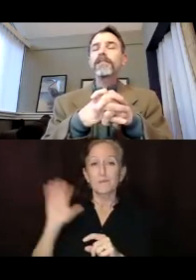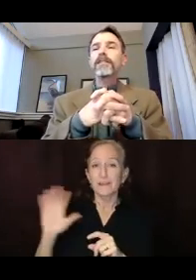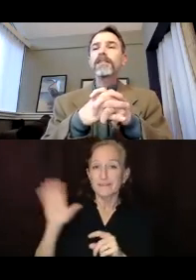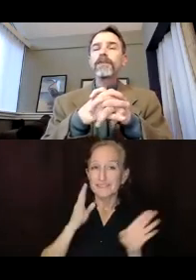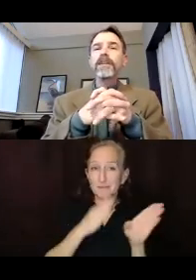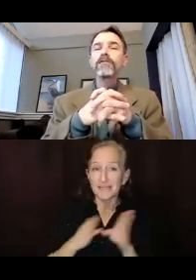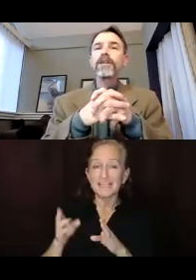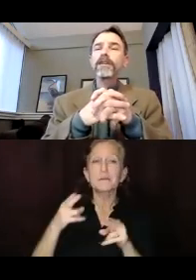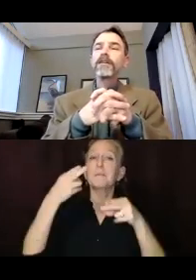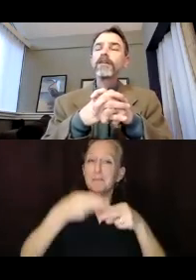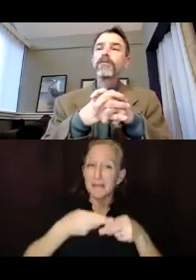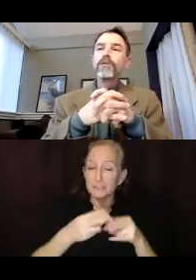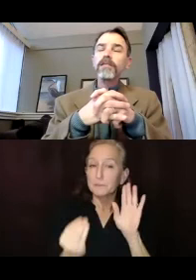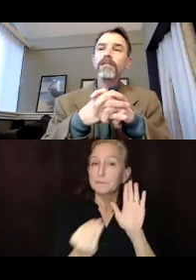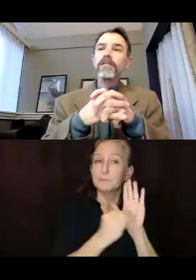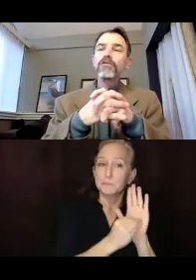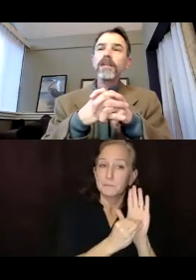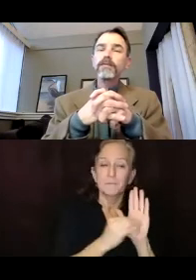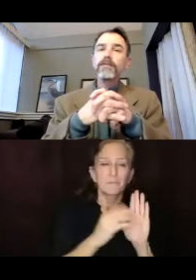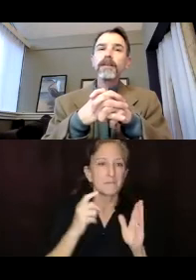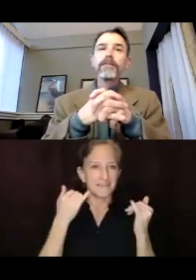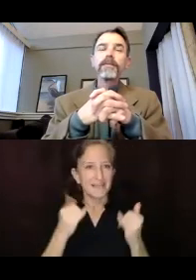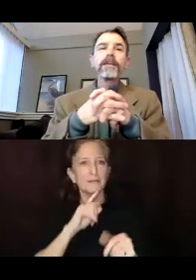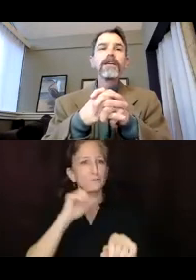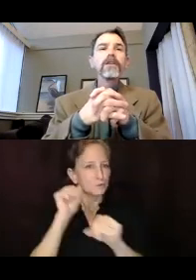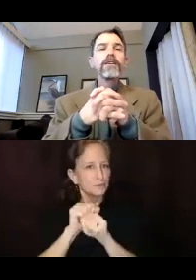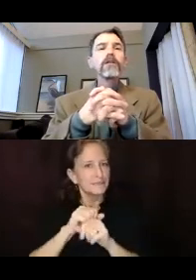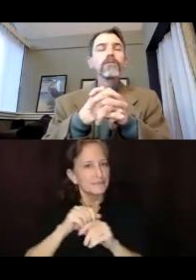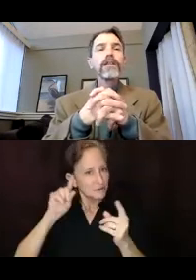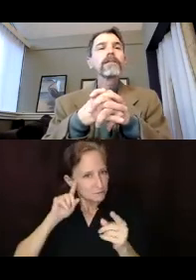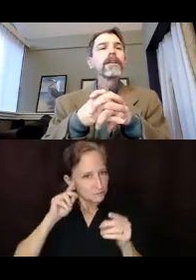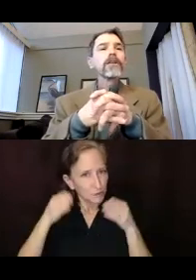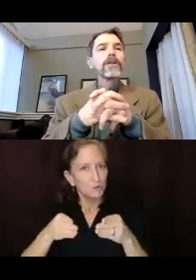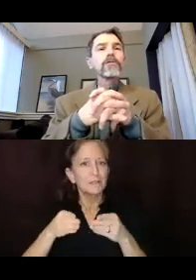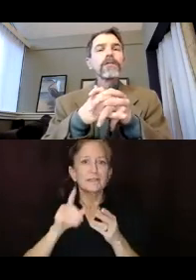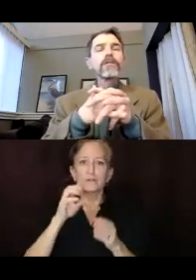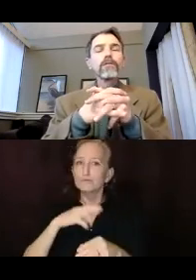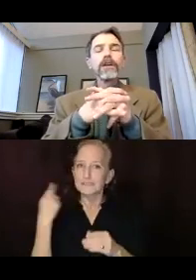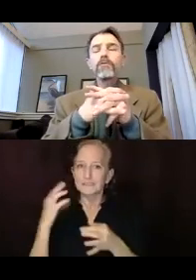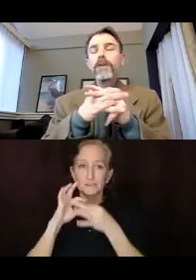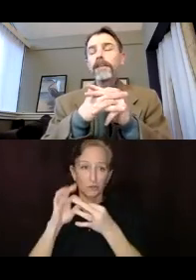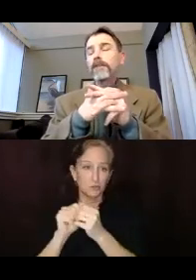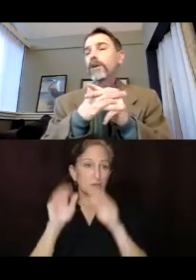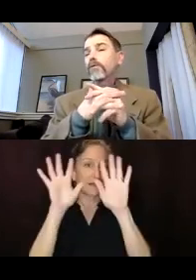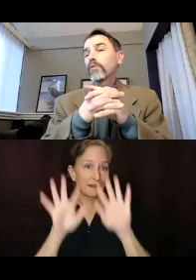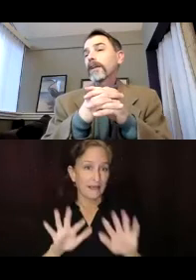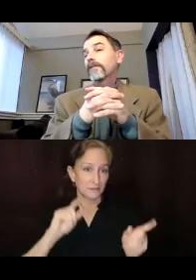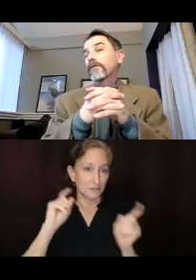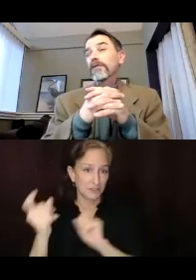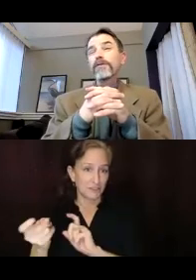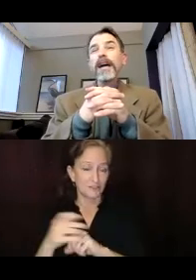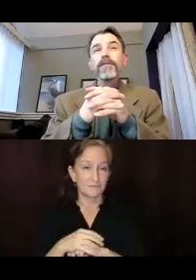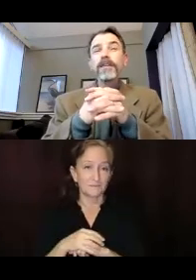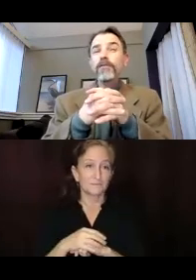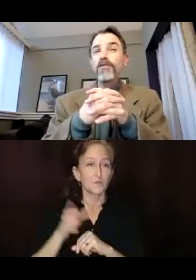wasn't any significant look at the risks associated with them. So, with it. So, we're, I think we're one of the